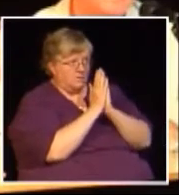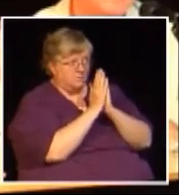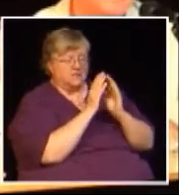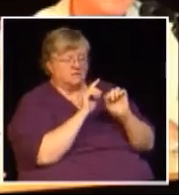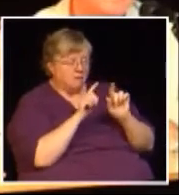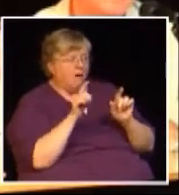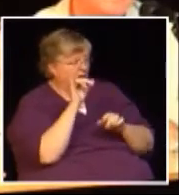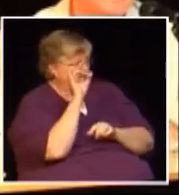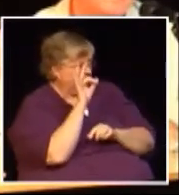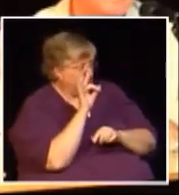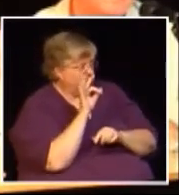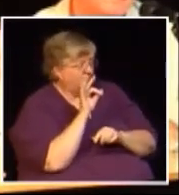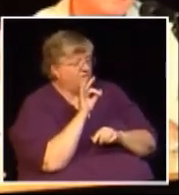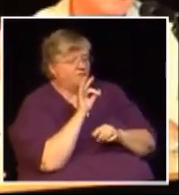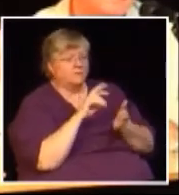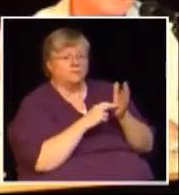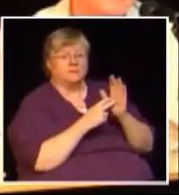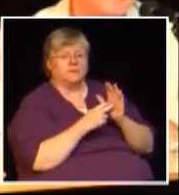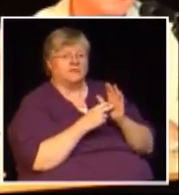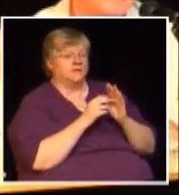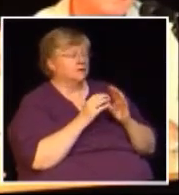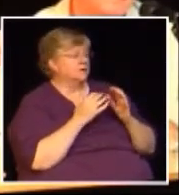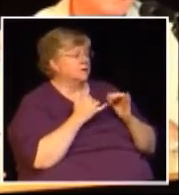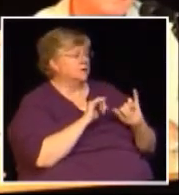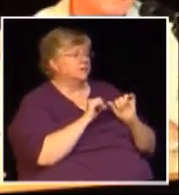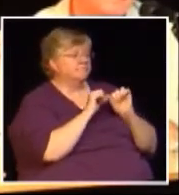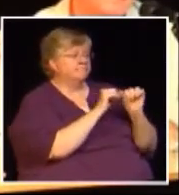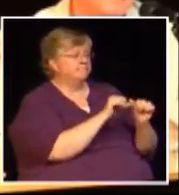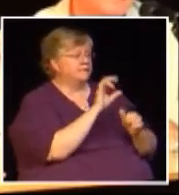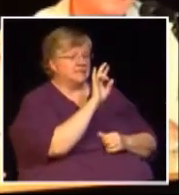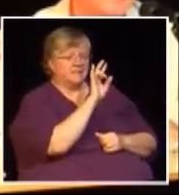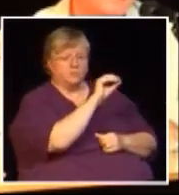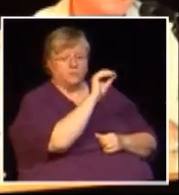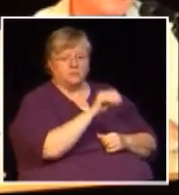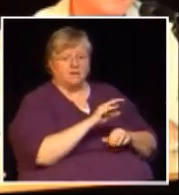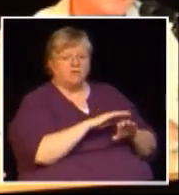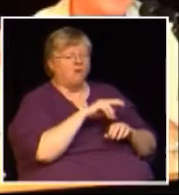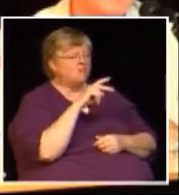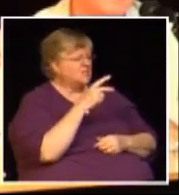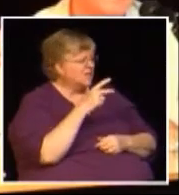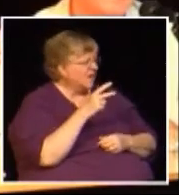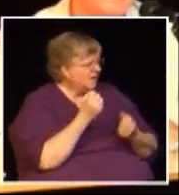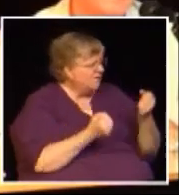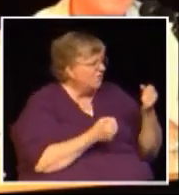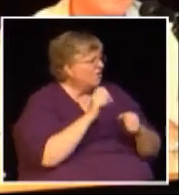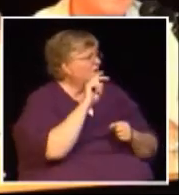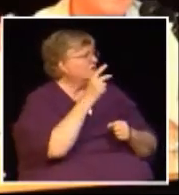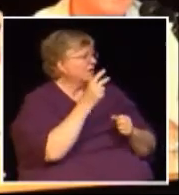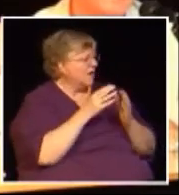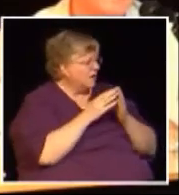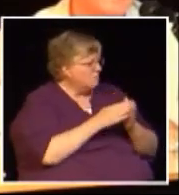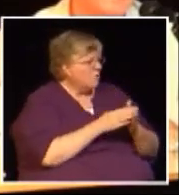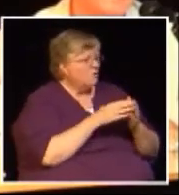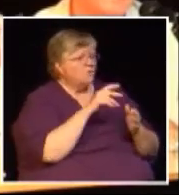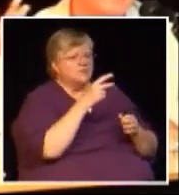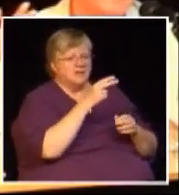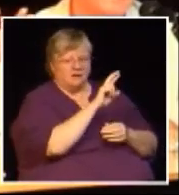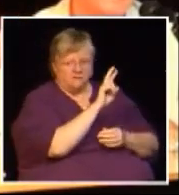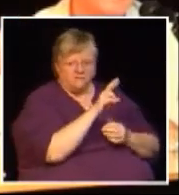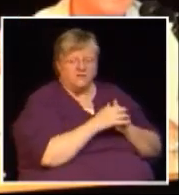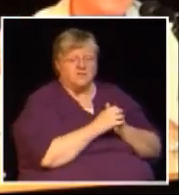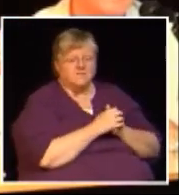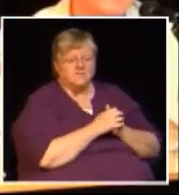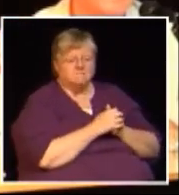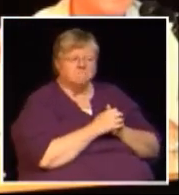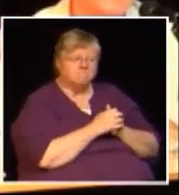you would continue on with 7% on used automobiles or boats and the